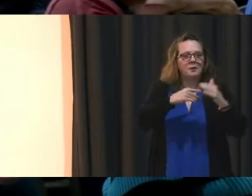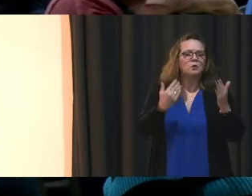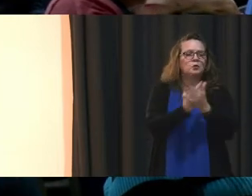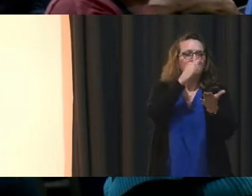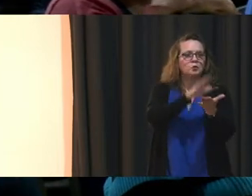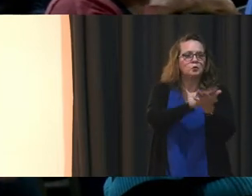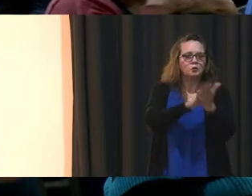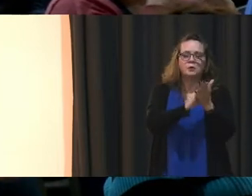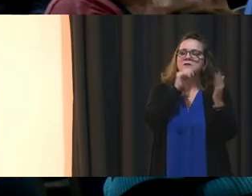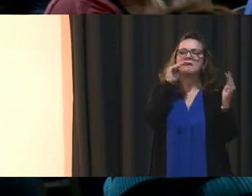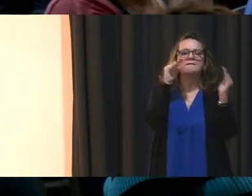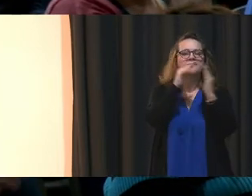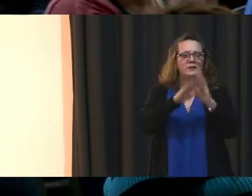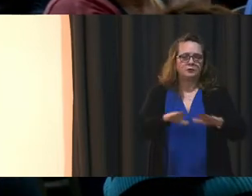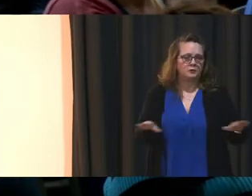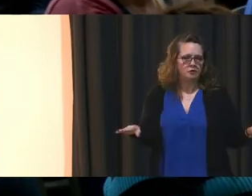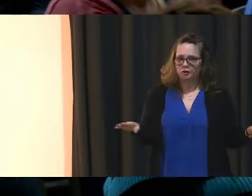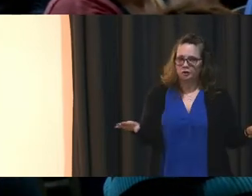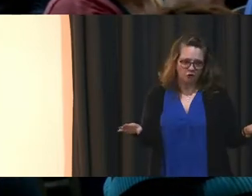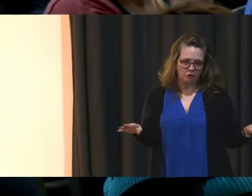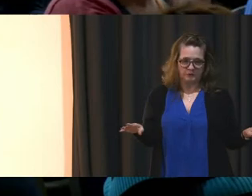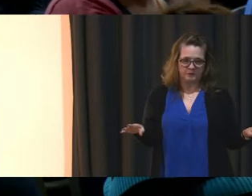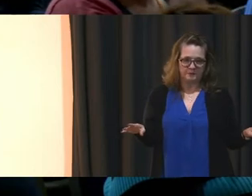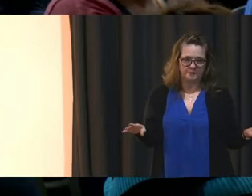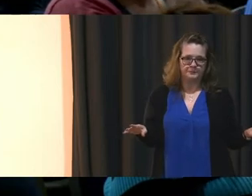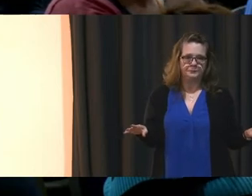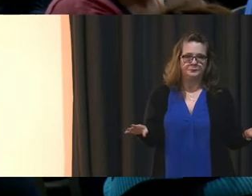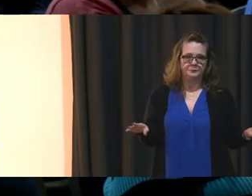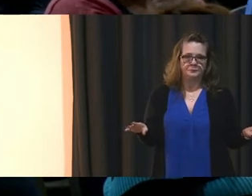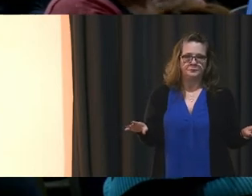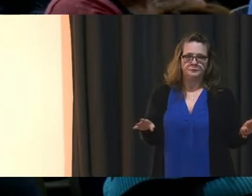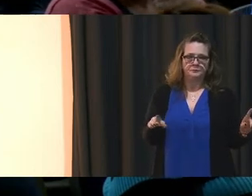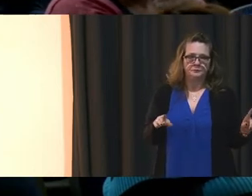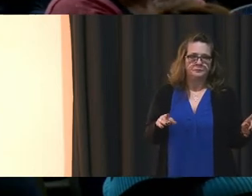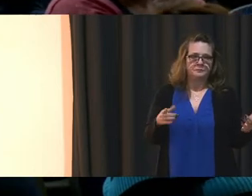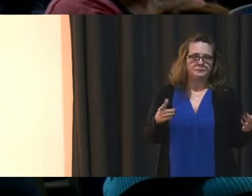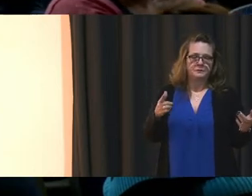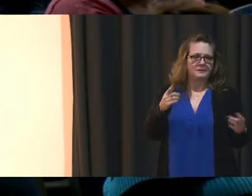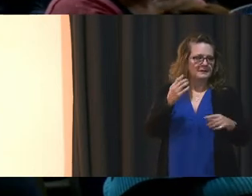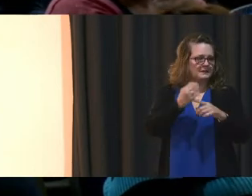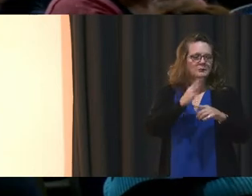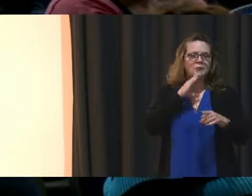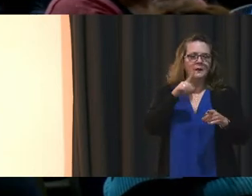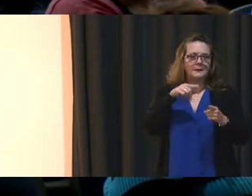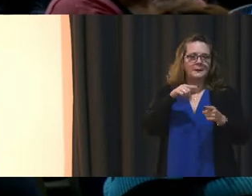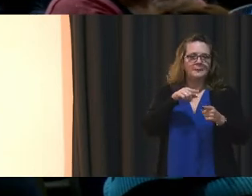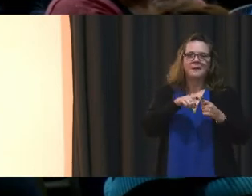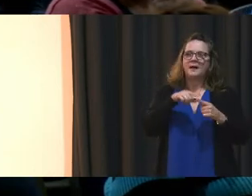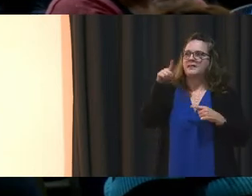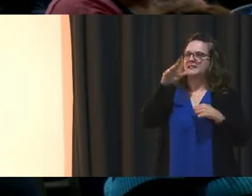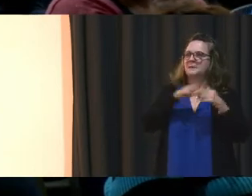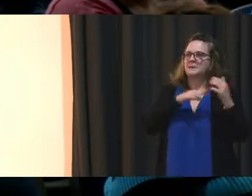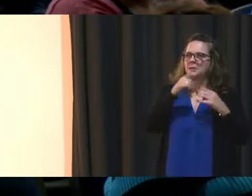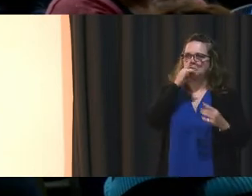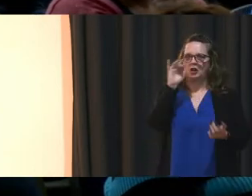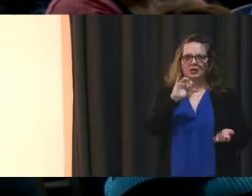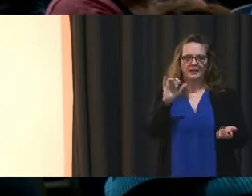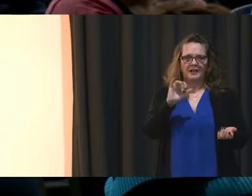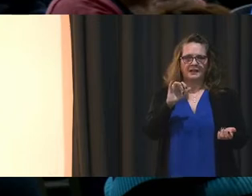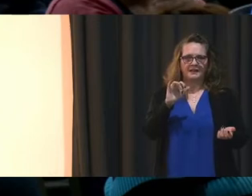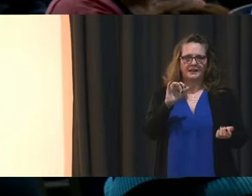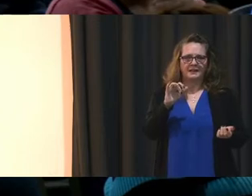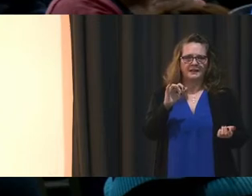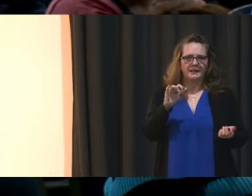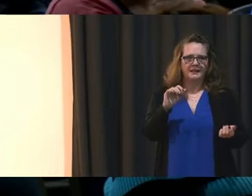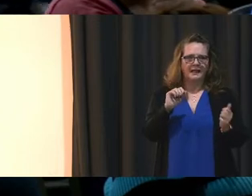not fair to the children. And somebody was talking about what this building looks like. You pull up into,